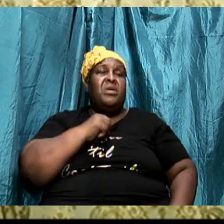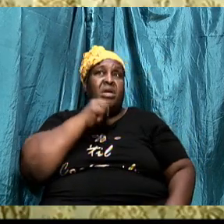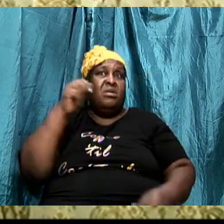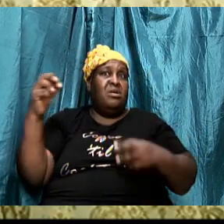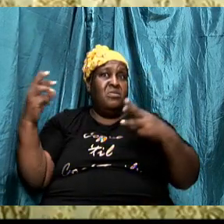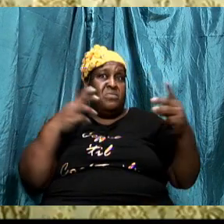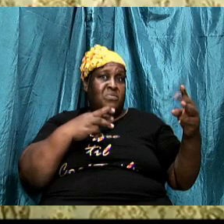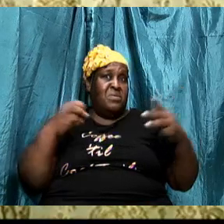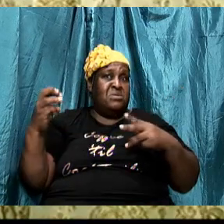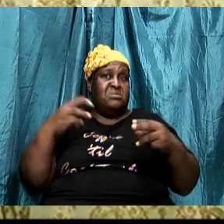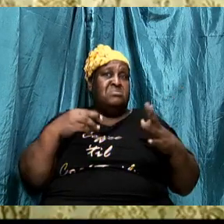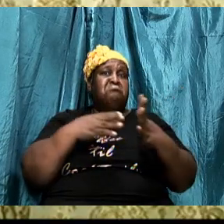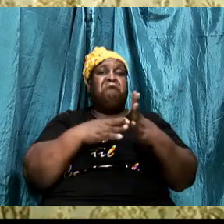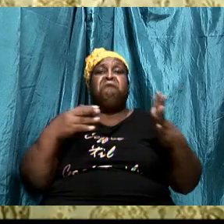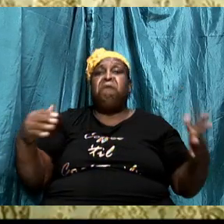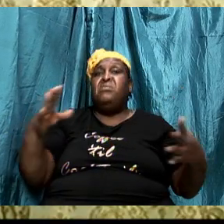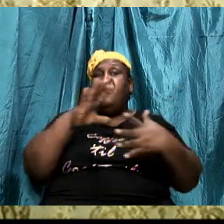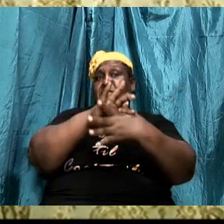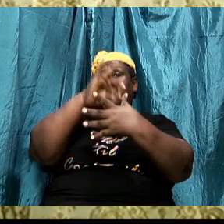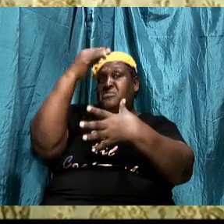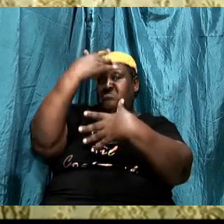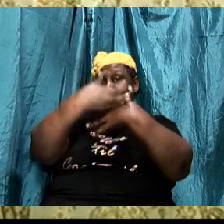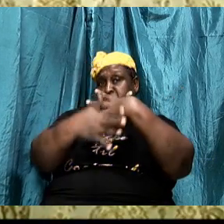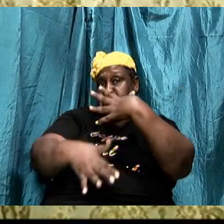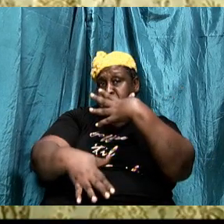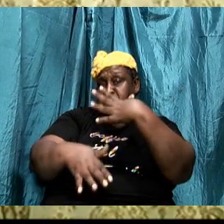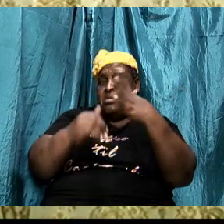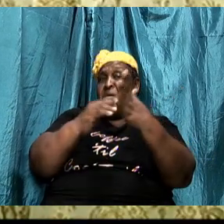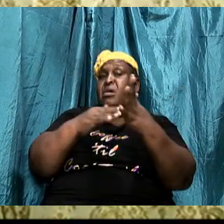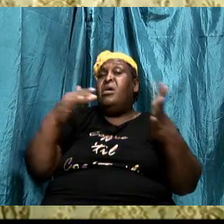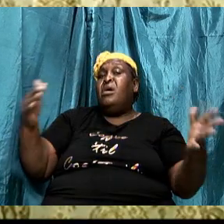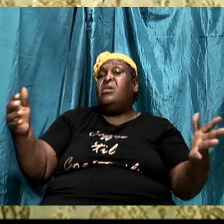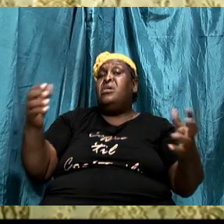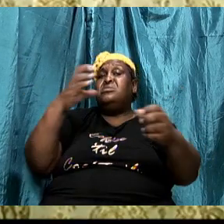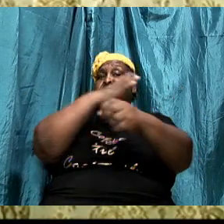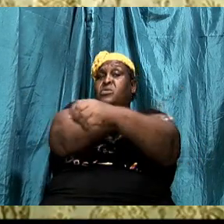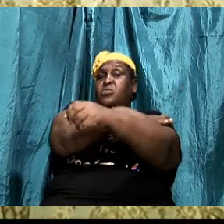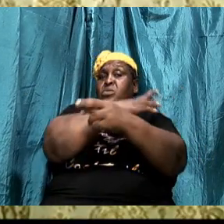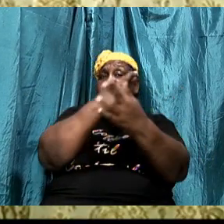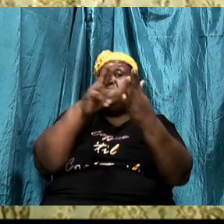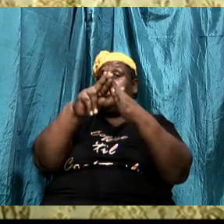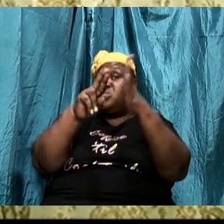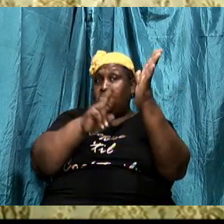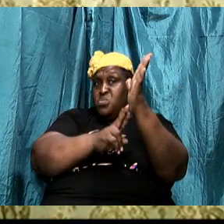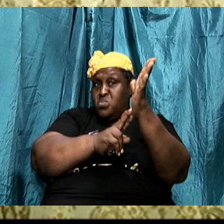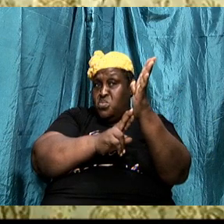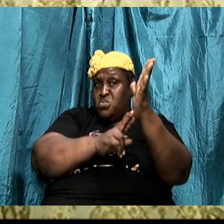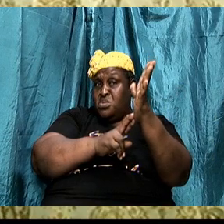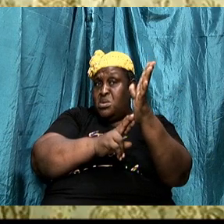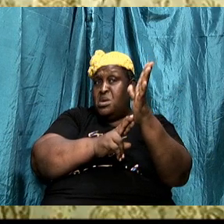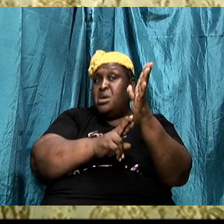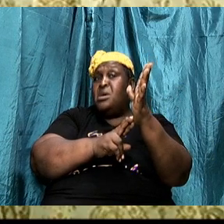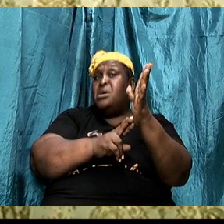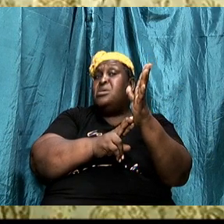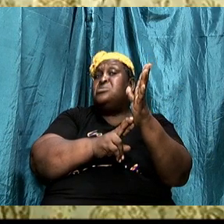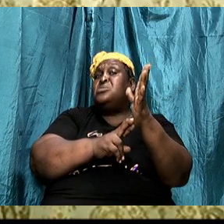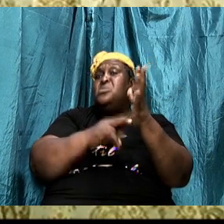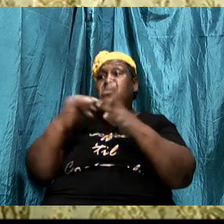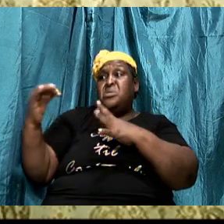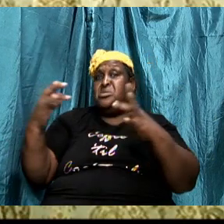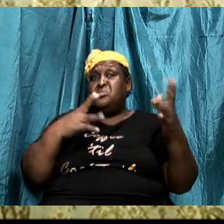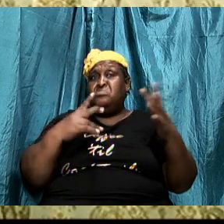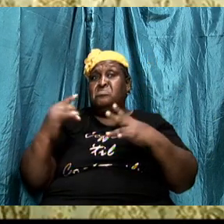but against principalities and against powers and against rulers. We wrestle against